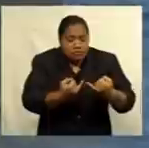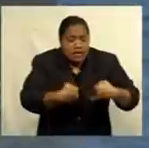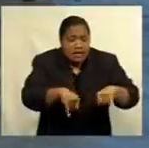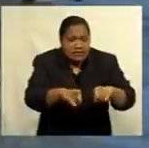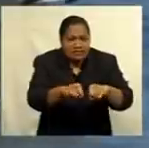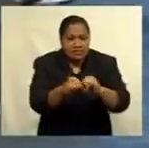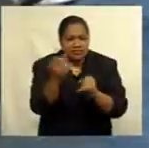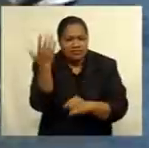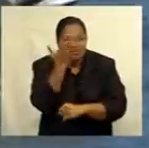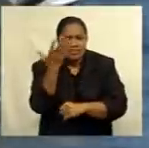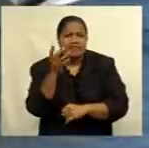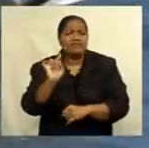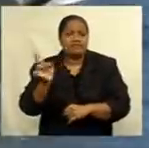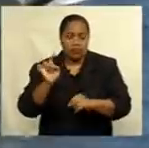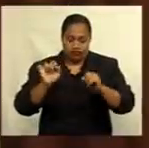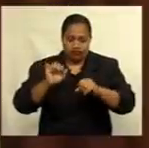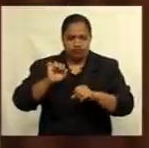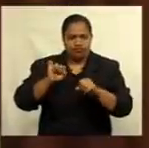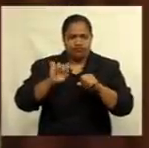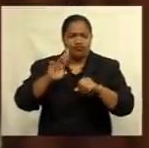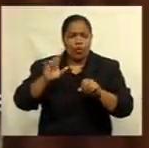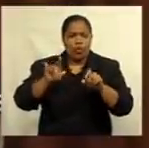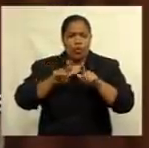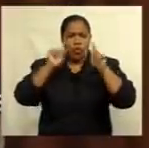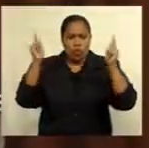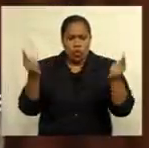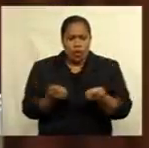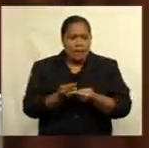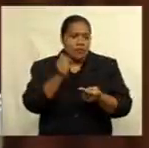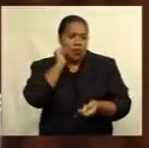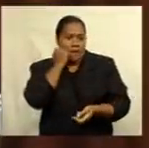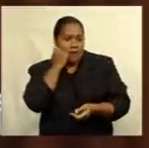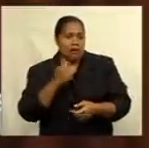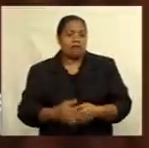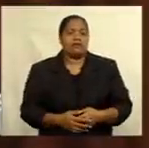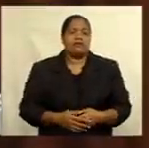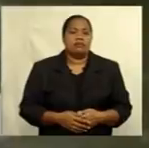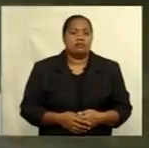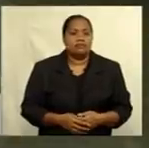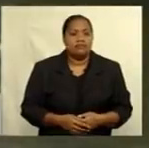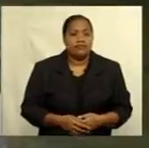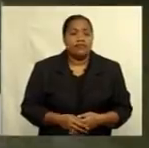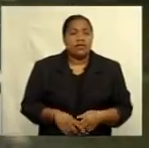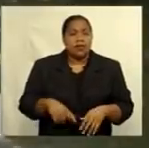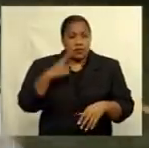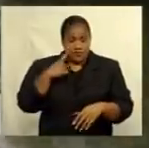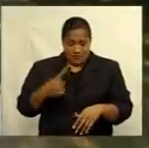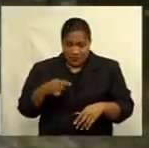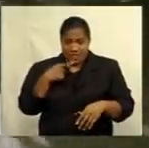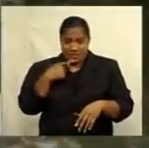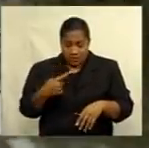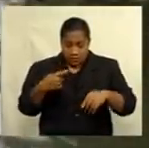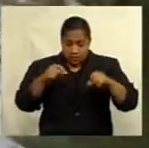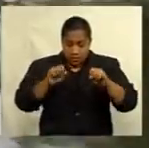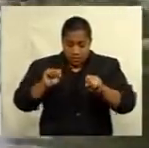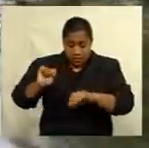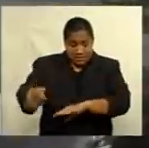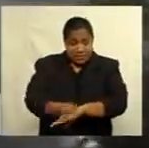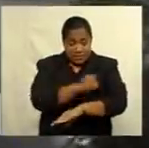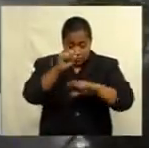global warming. Importantly, the declaration proclaimed that sea level rise, which we know is